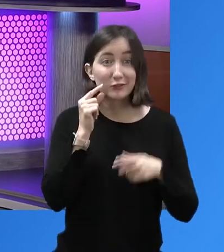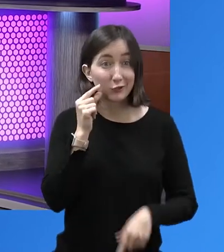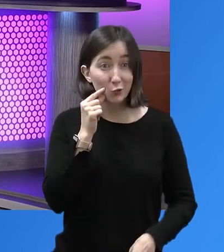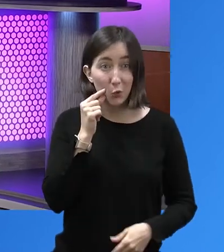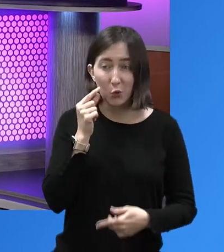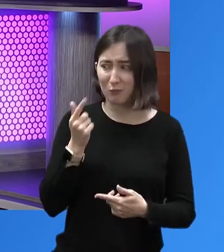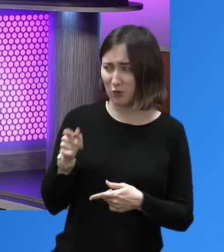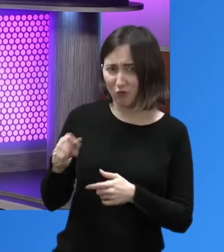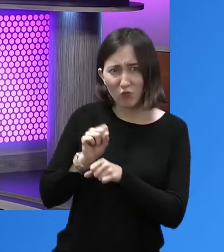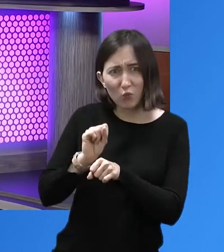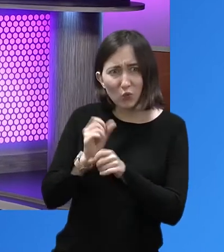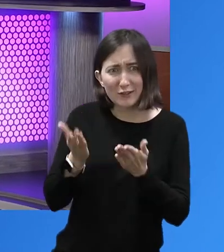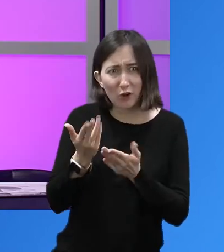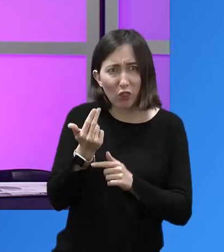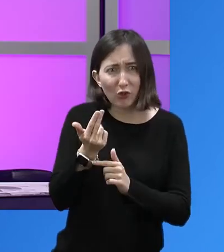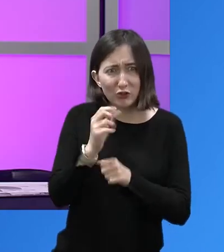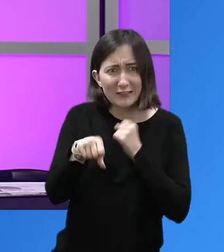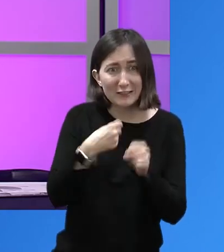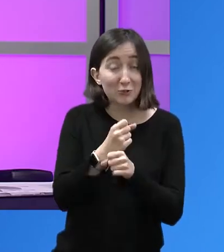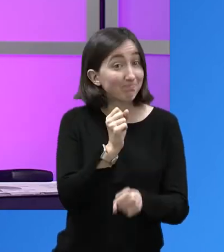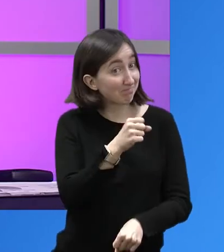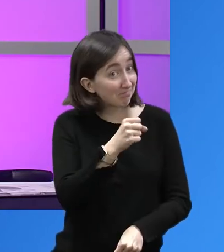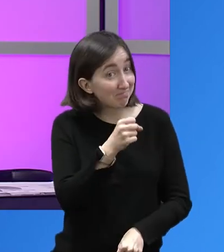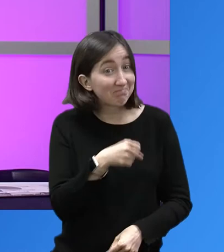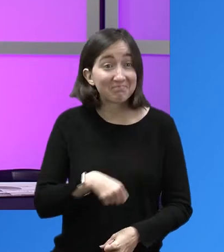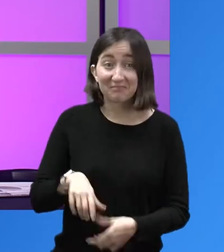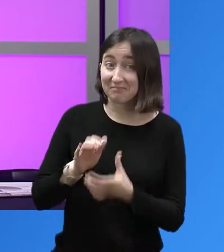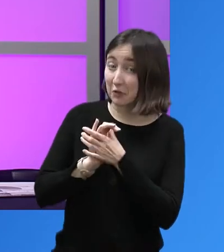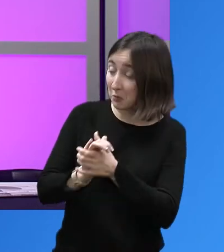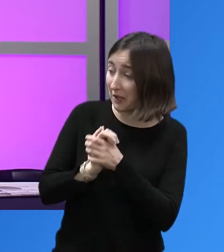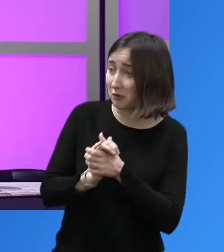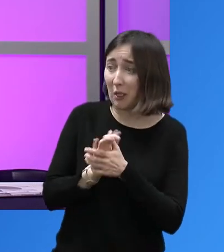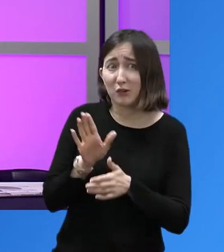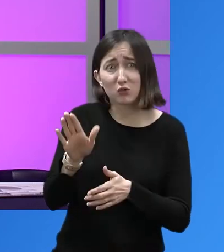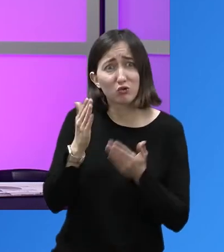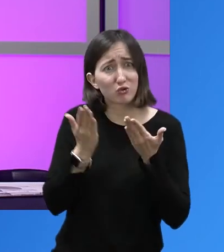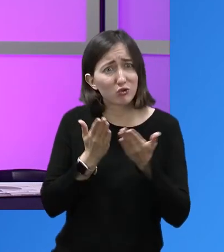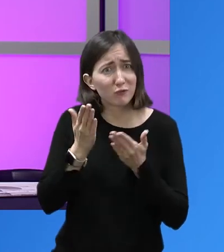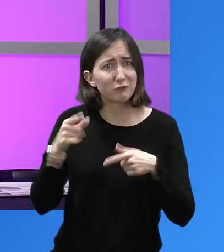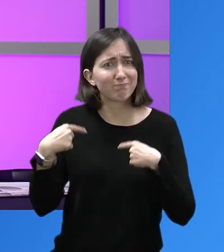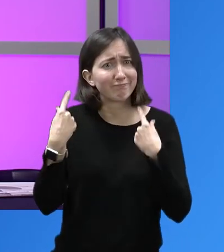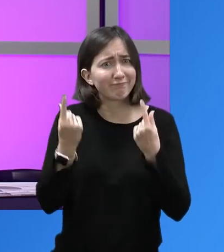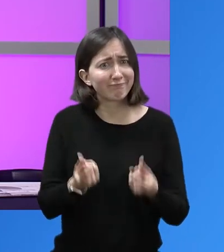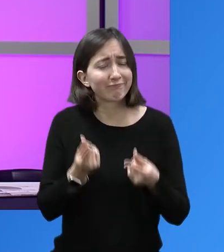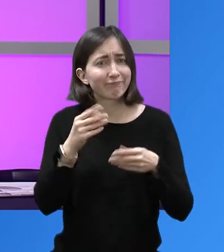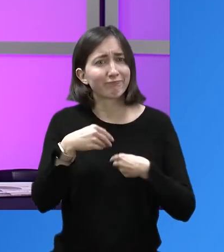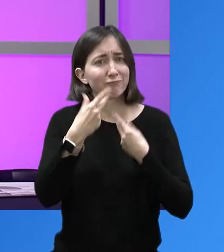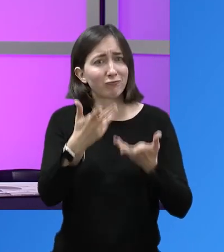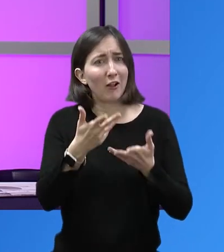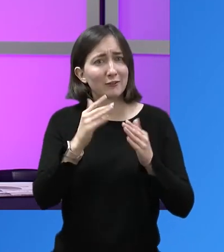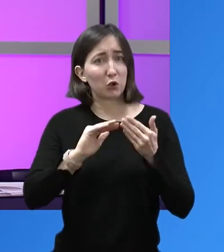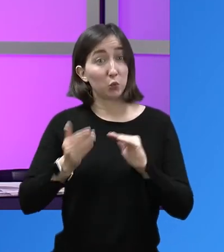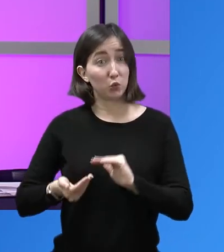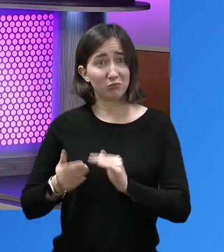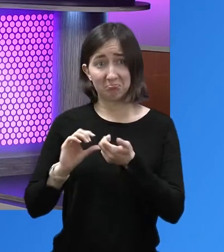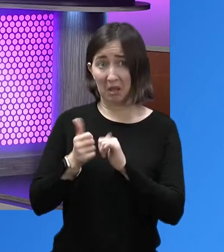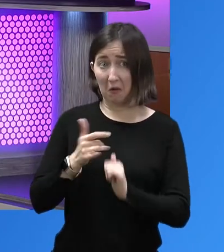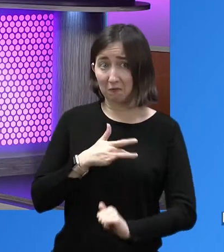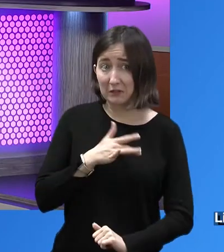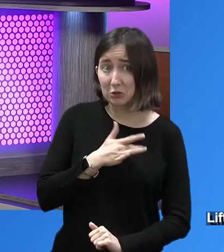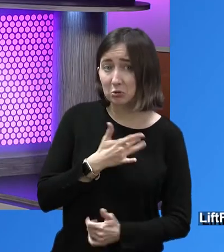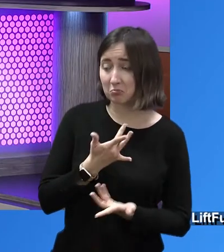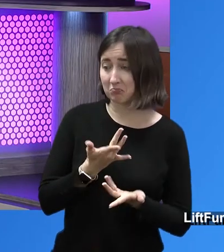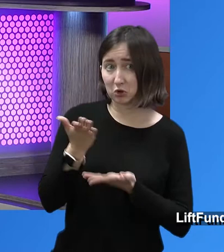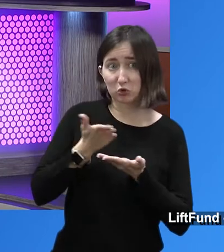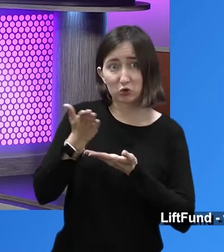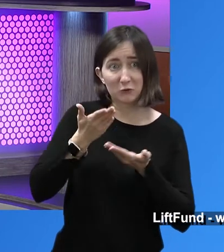Congratulations for the service that you provide our community. How does it feel to be serving at LIFT Fund now